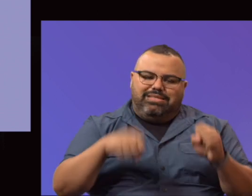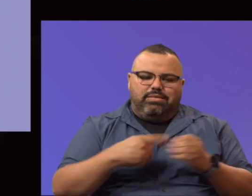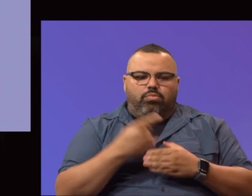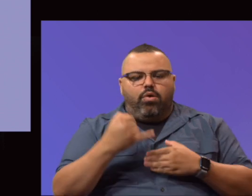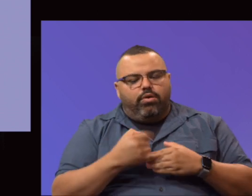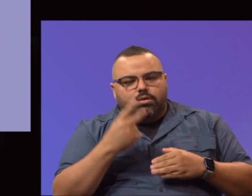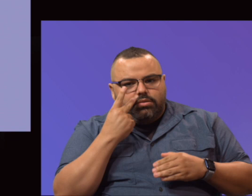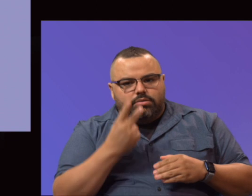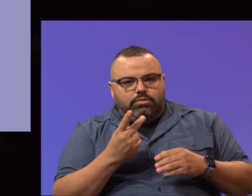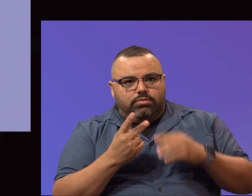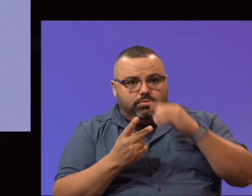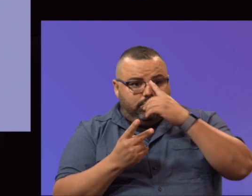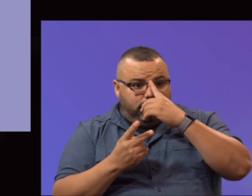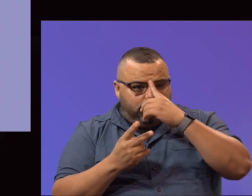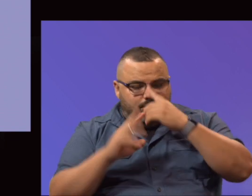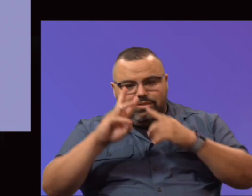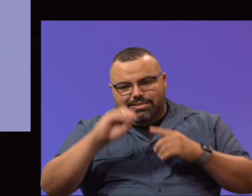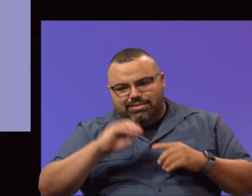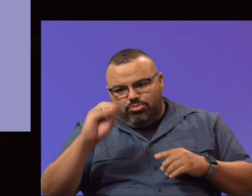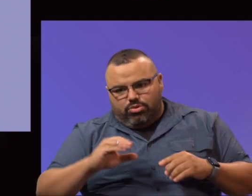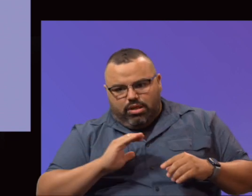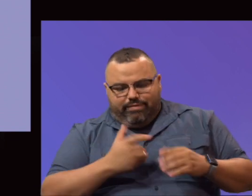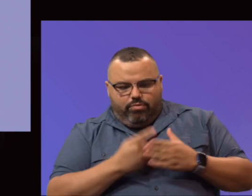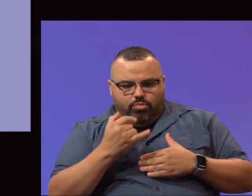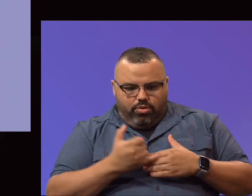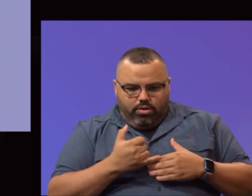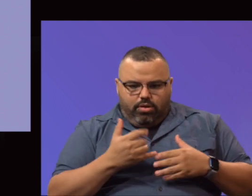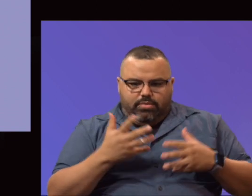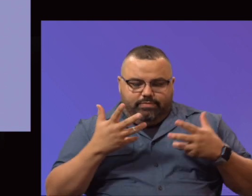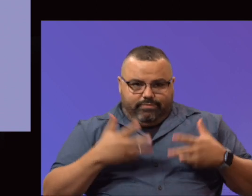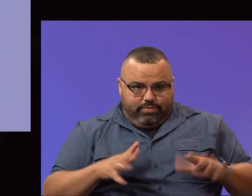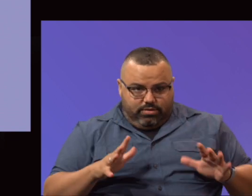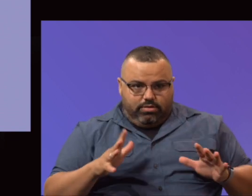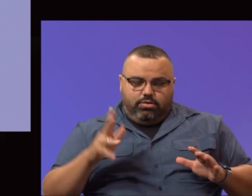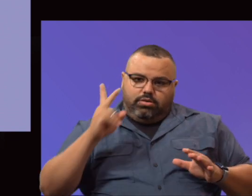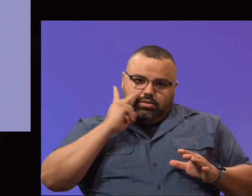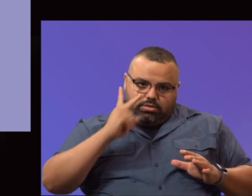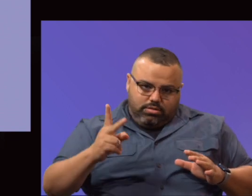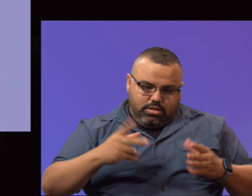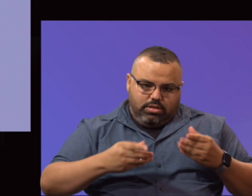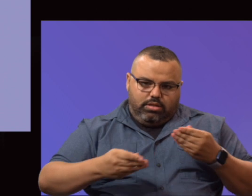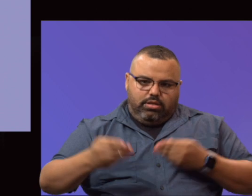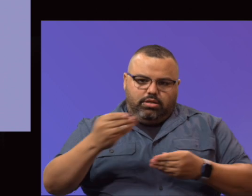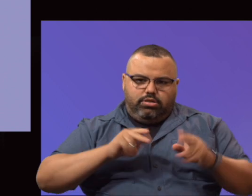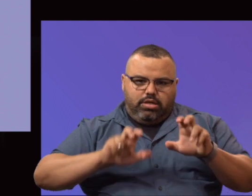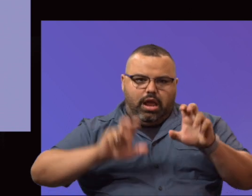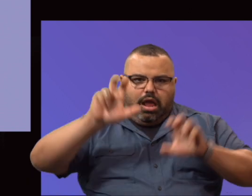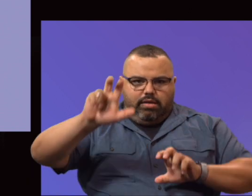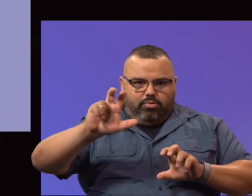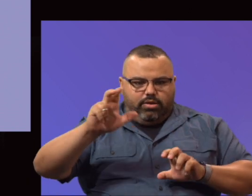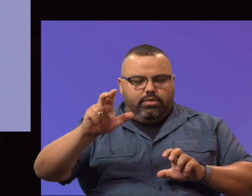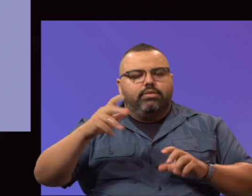60% of our projects have been completed. You see that the exchange hybrid environment is complete. The